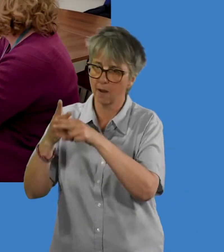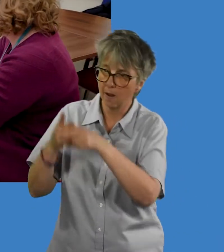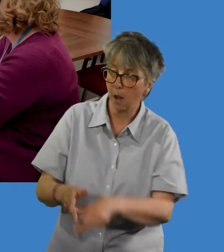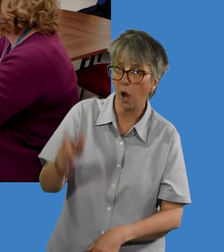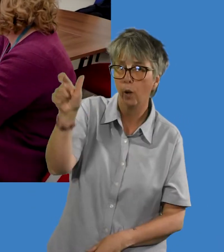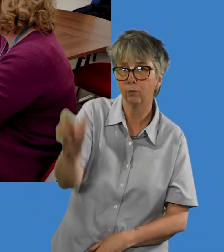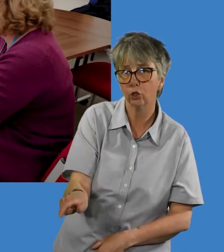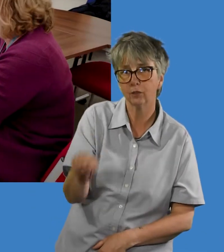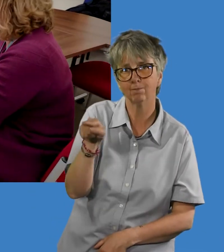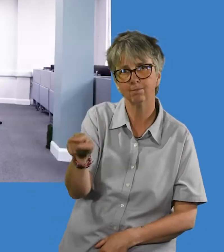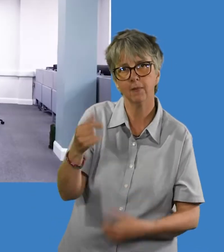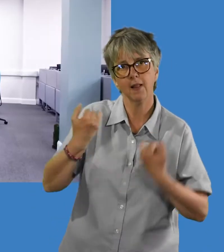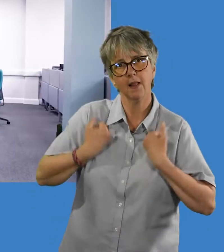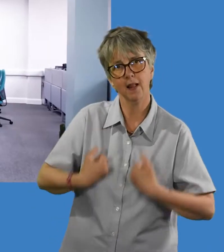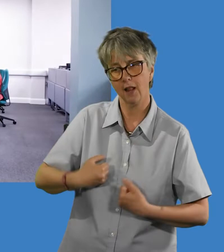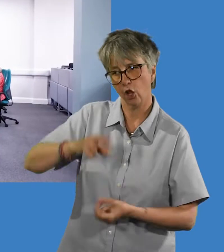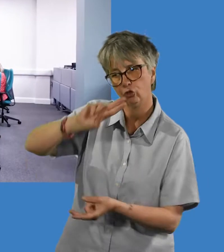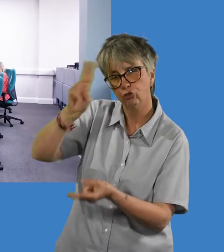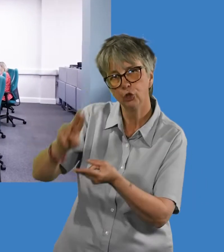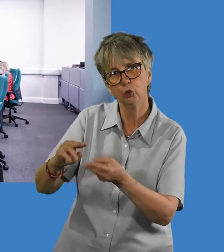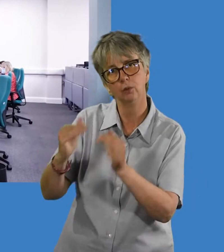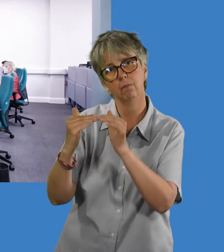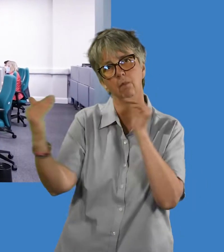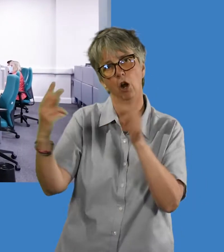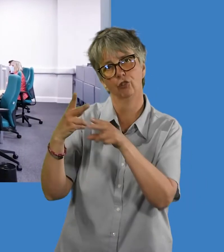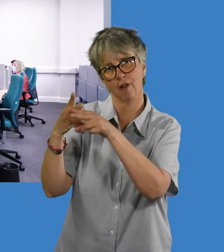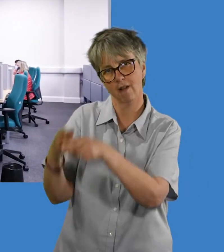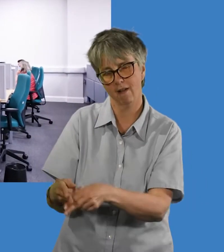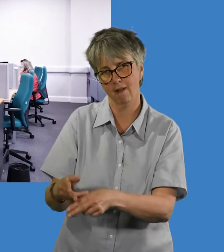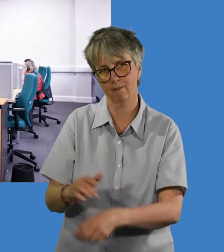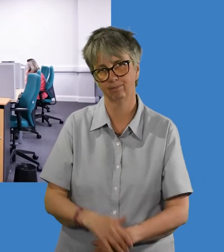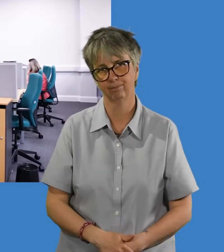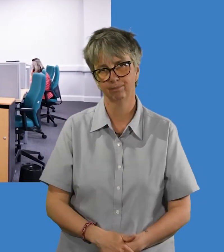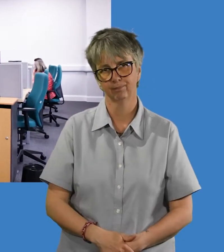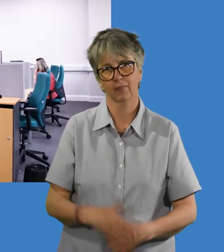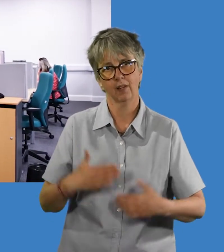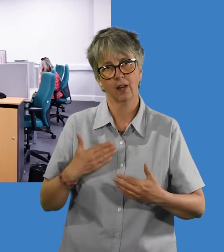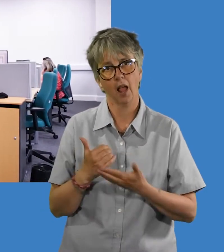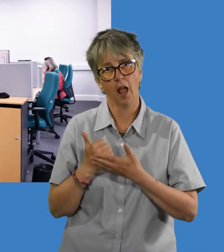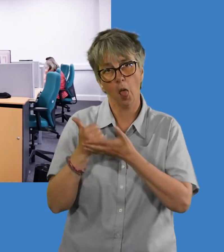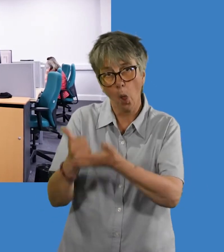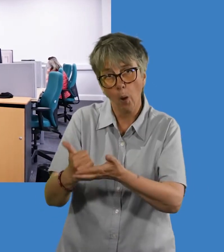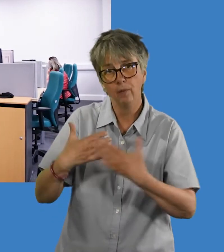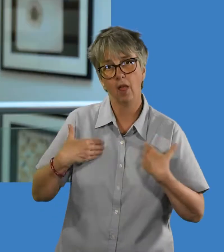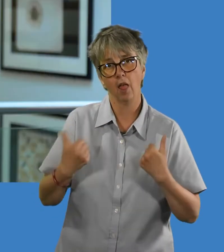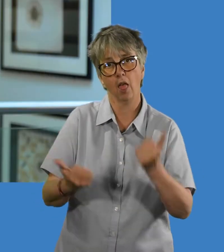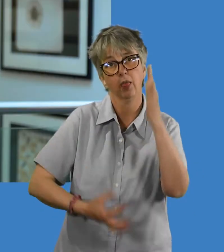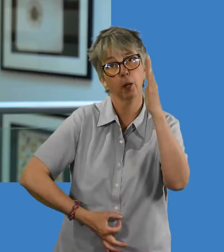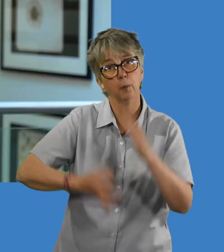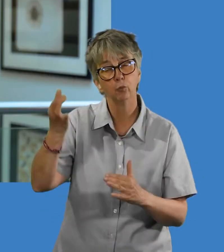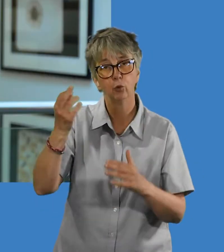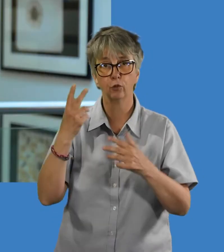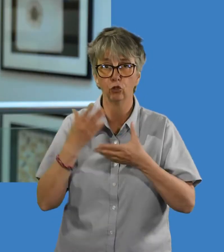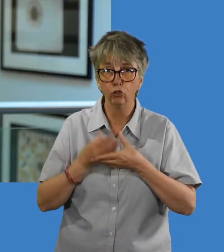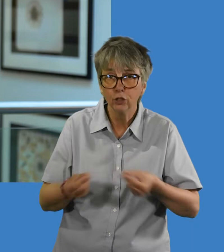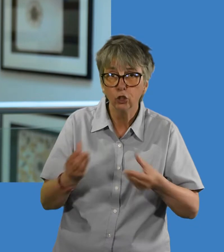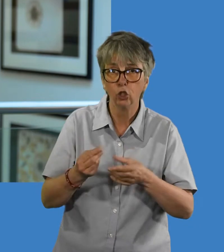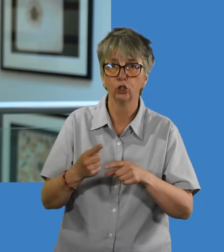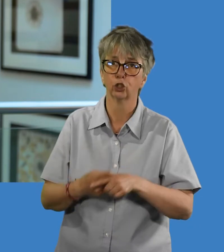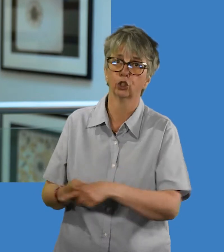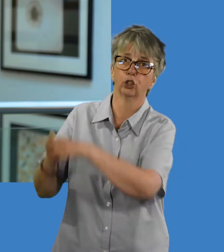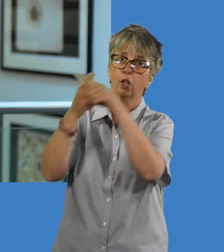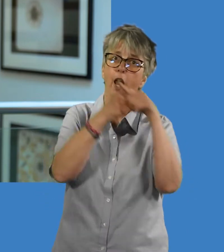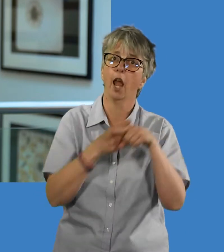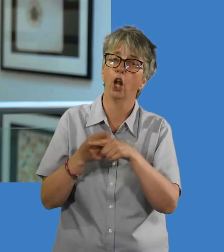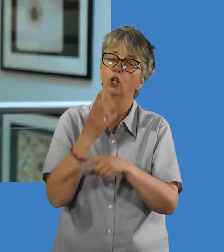deliver improvements in health and direct our shared resources so that they are used much more effectively. We intend to expand this work